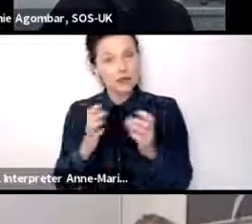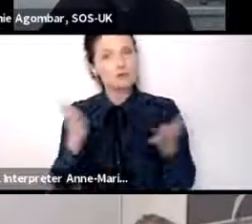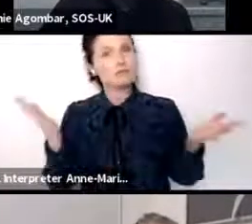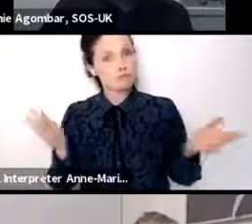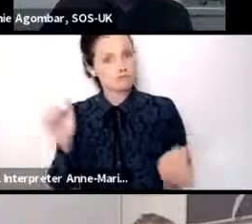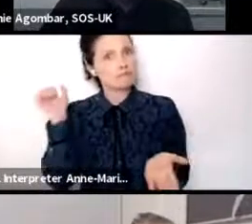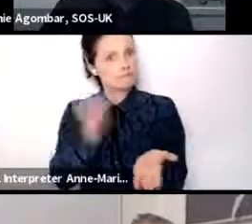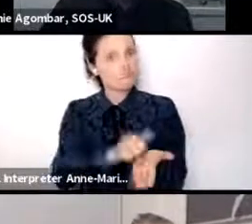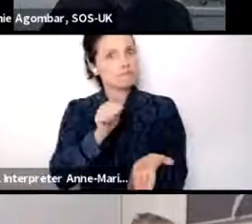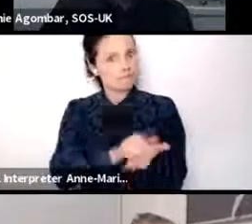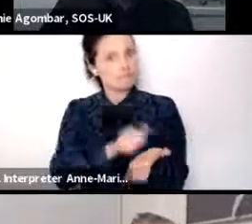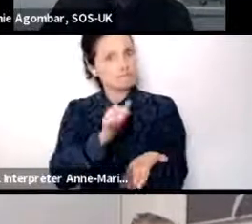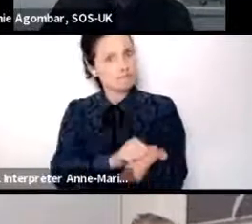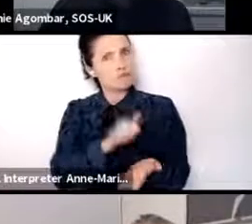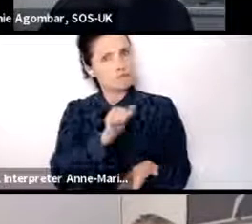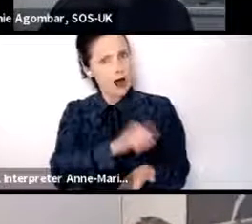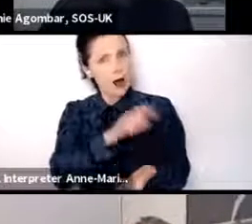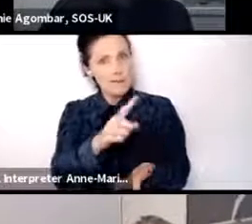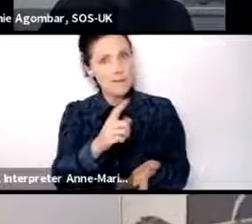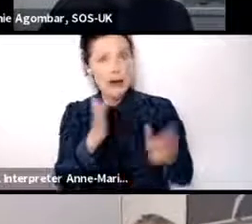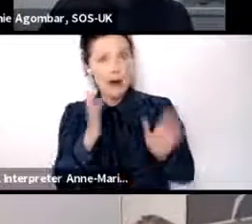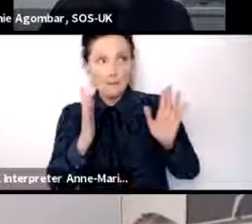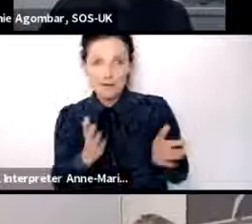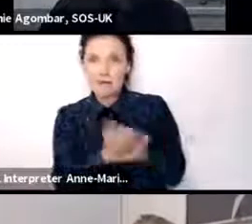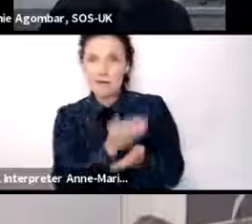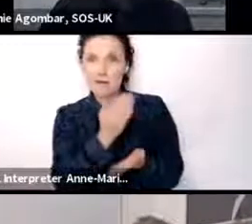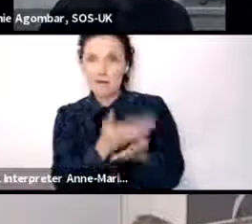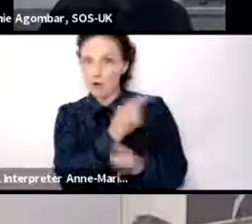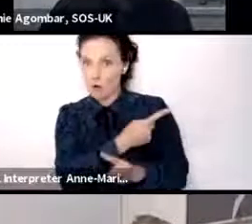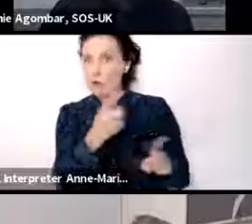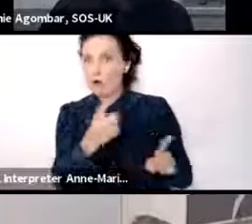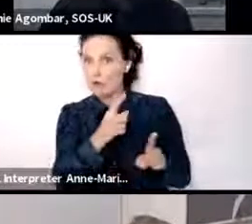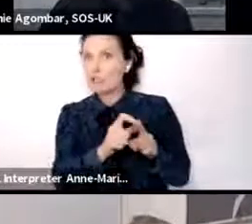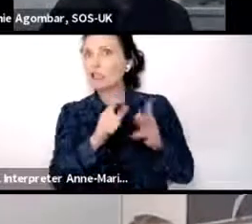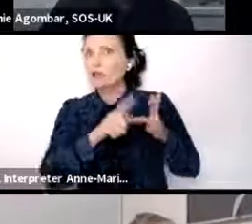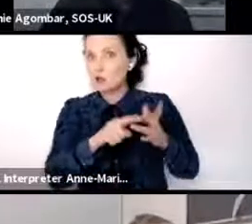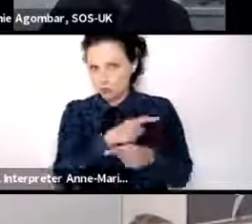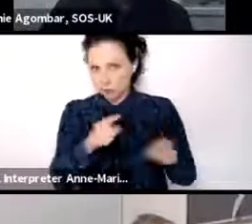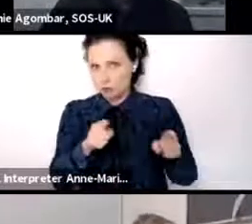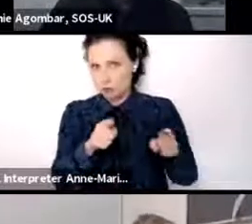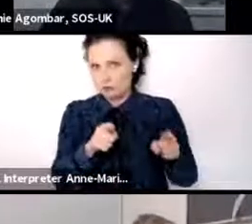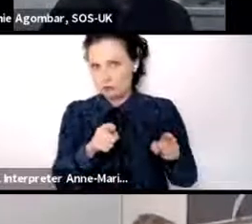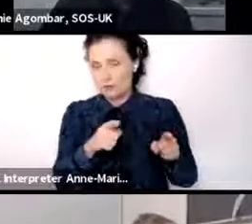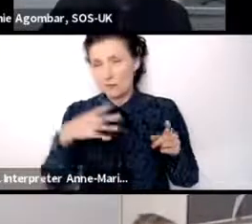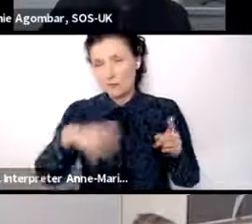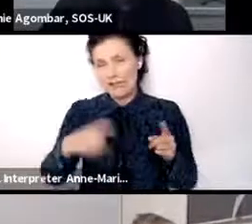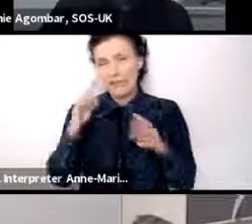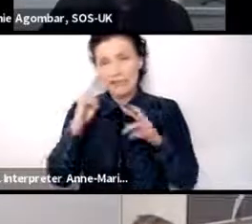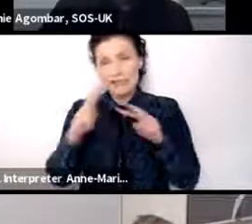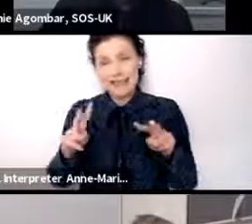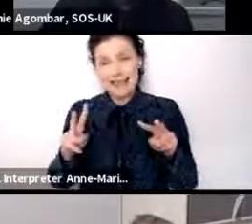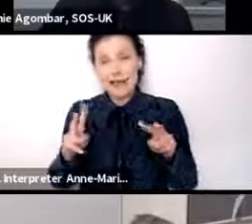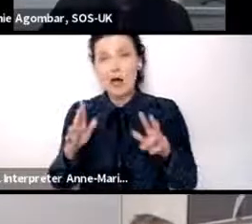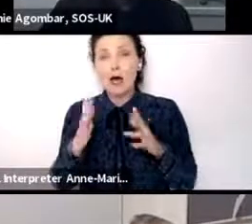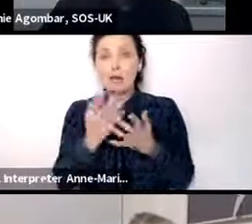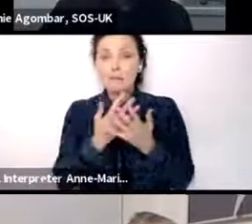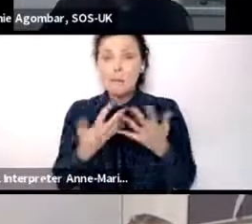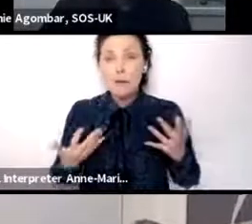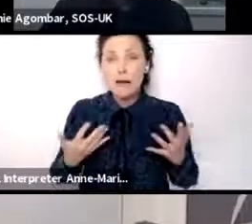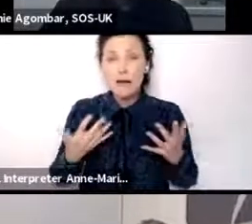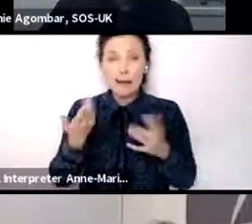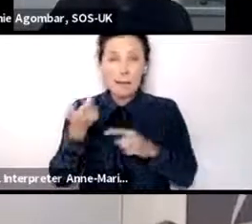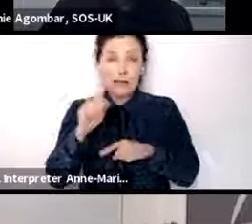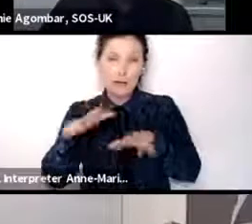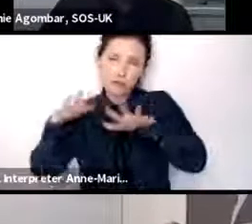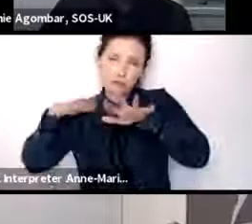let's hold them to account on it. And I think the way to do that is we want to see as many big numbers as possible on the streets